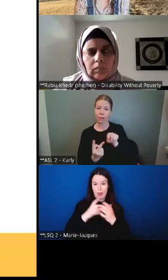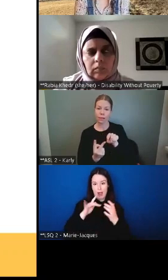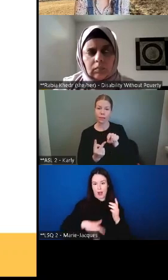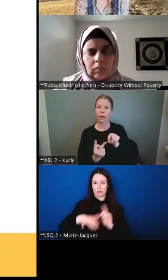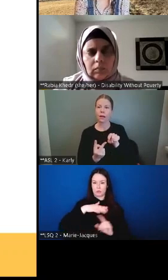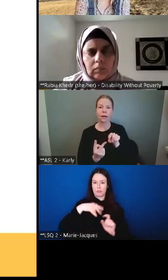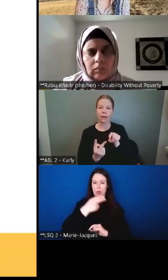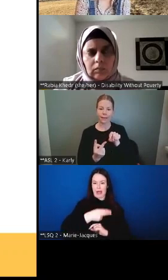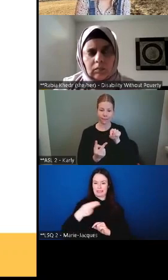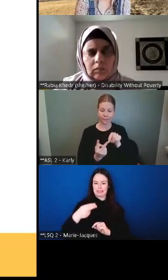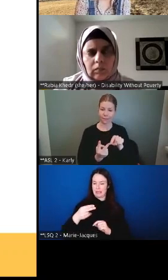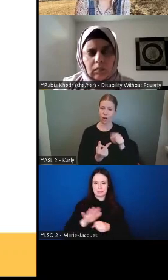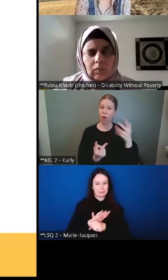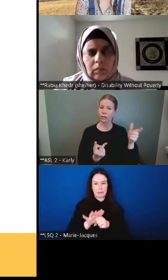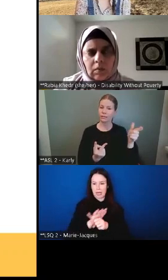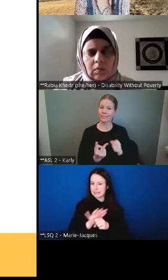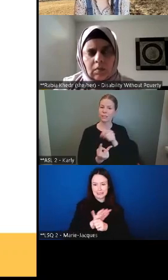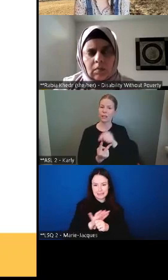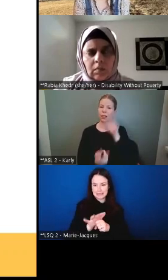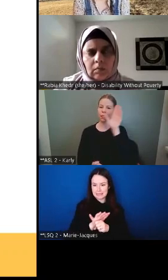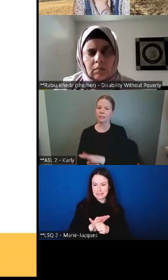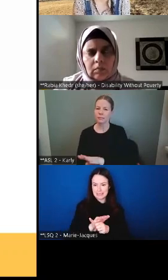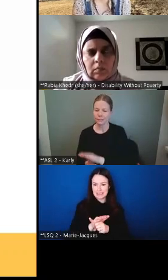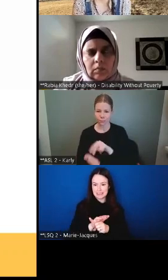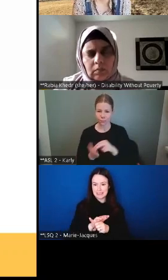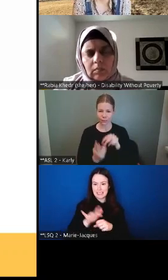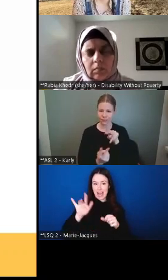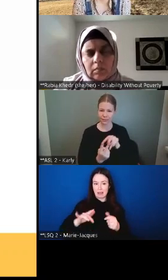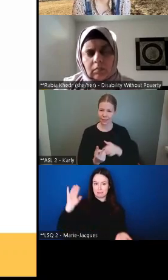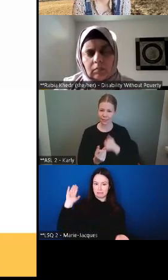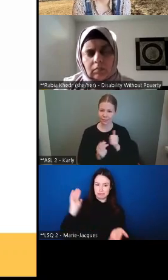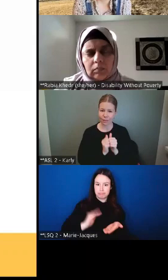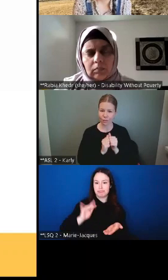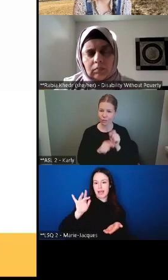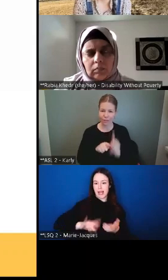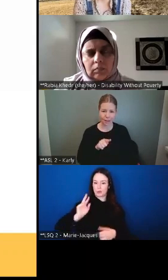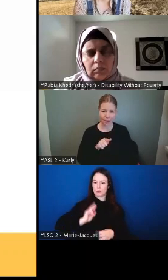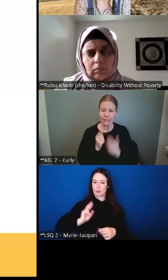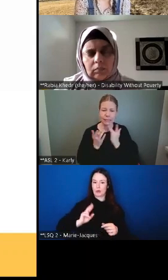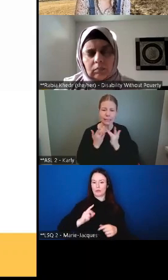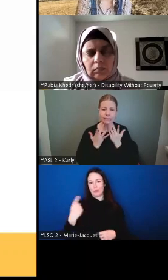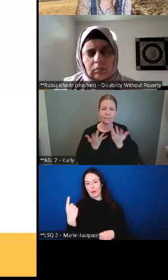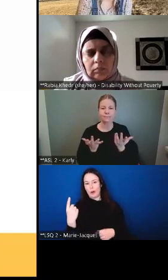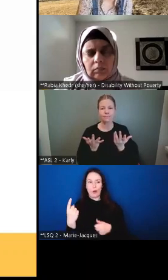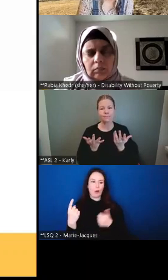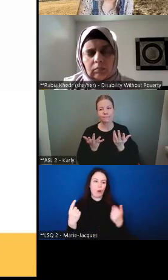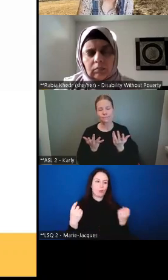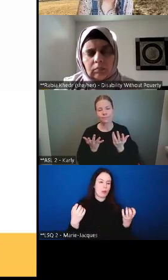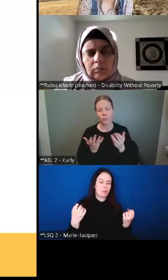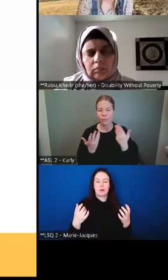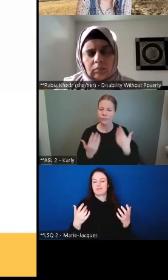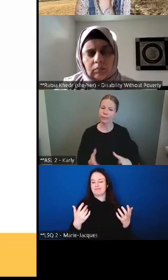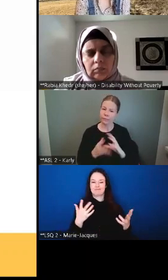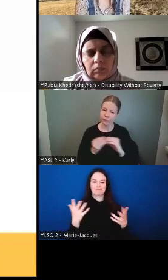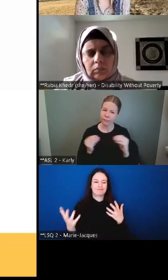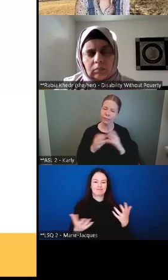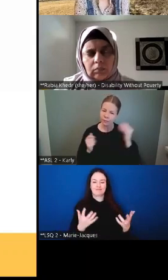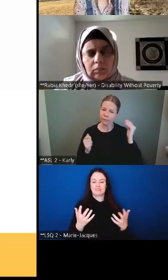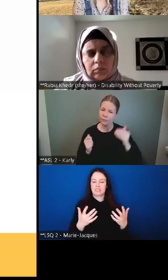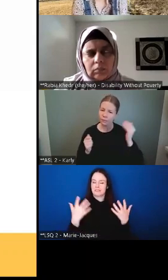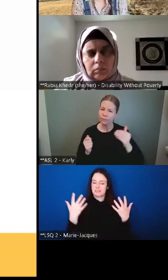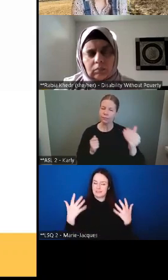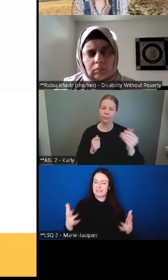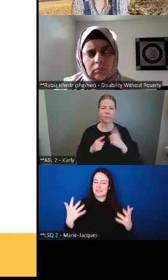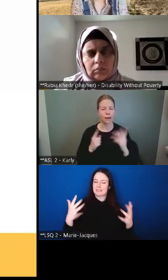reduced so significantly. So it's, you know, again, this is something we've talked about before, but very clearly. And